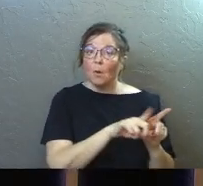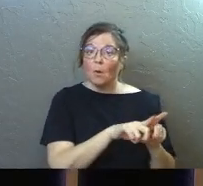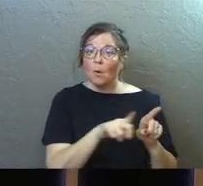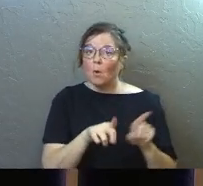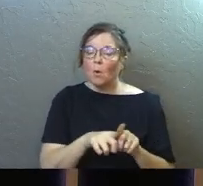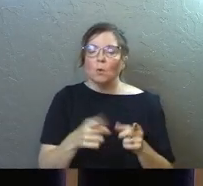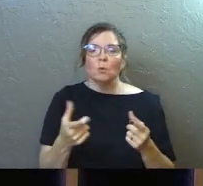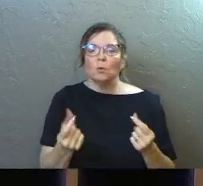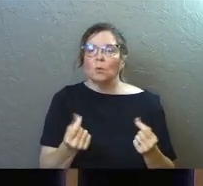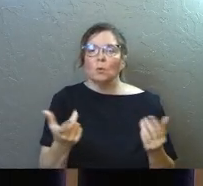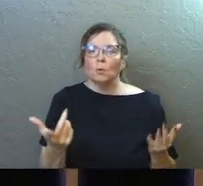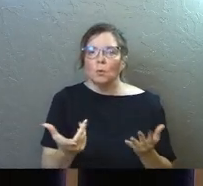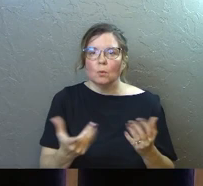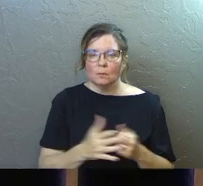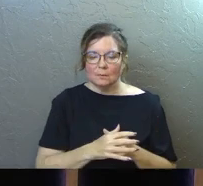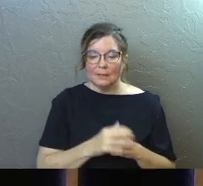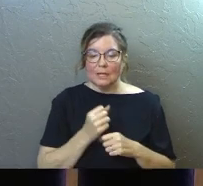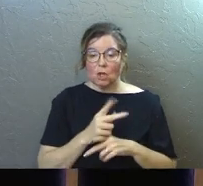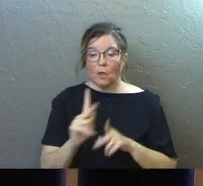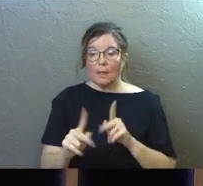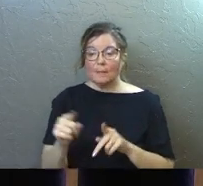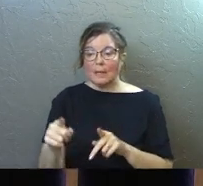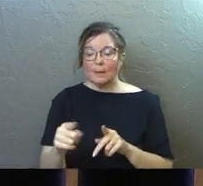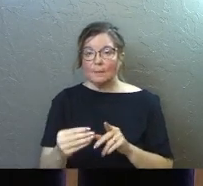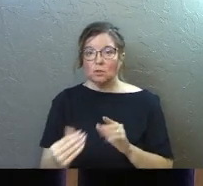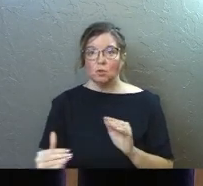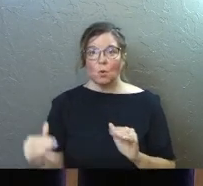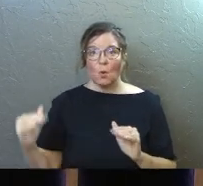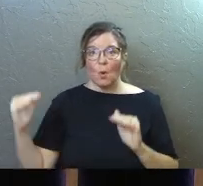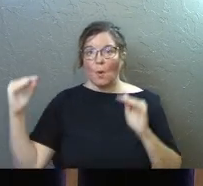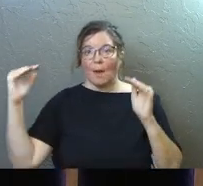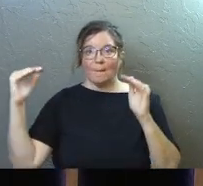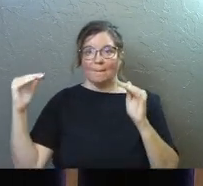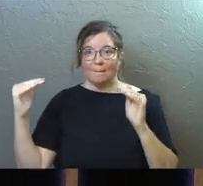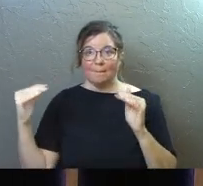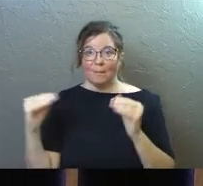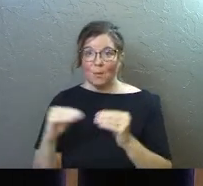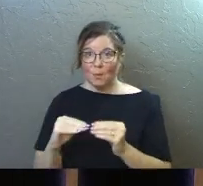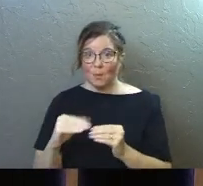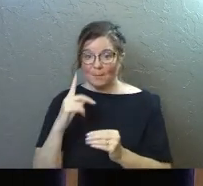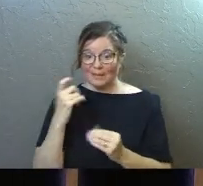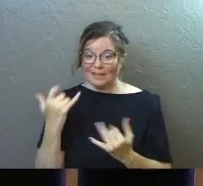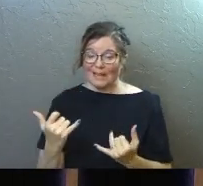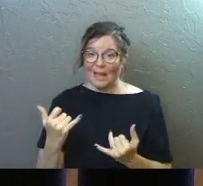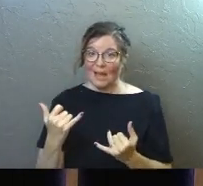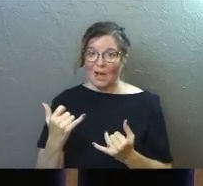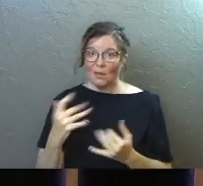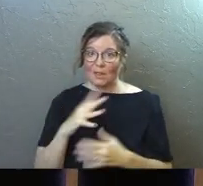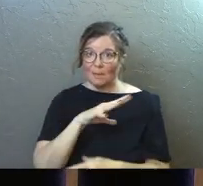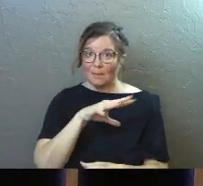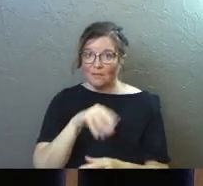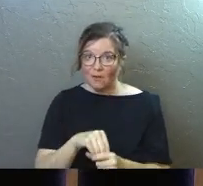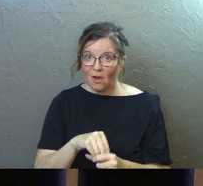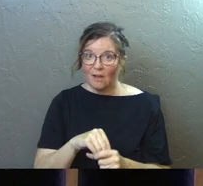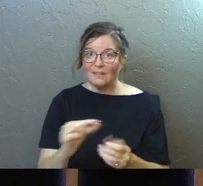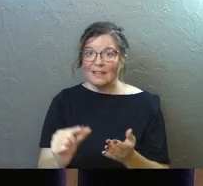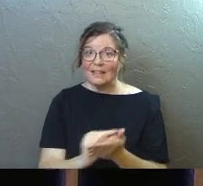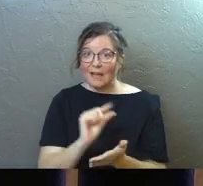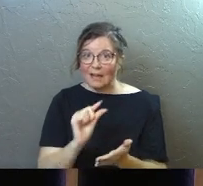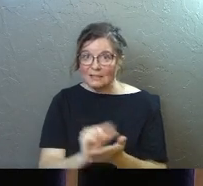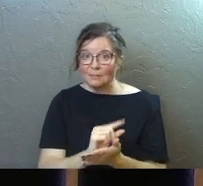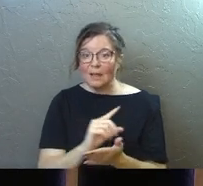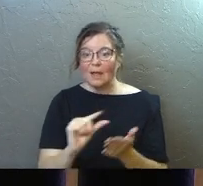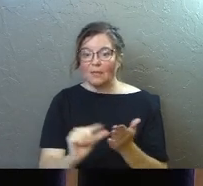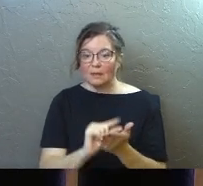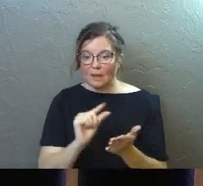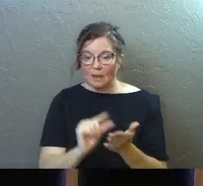also, what else did it do? It caused those people to grow up a little bit because now they're taking part in the gospel and